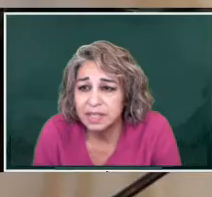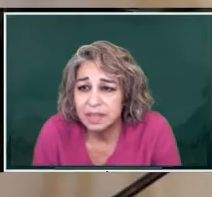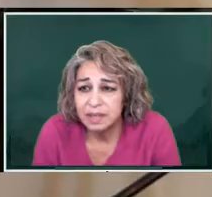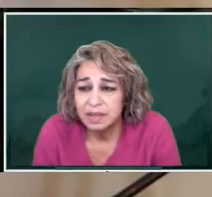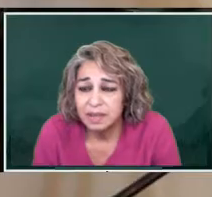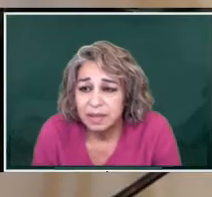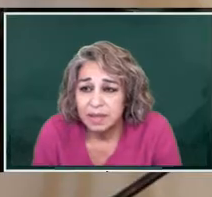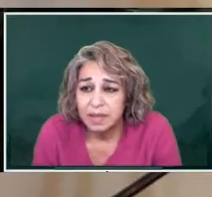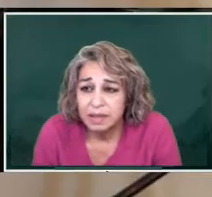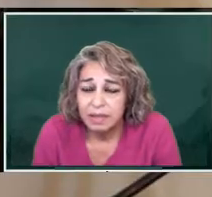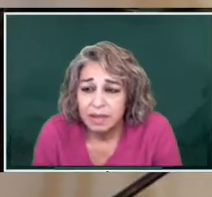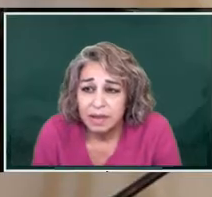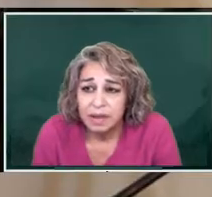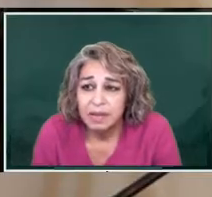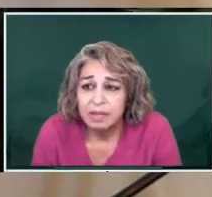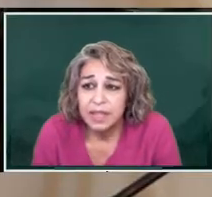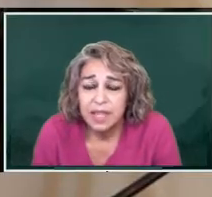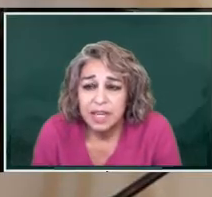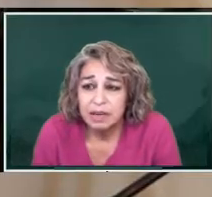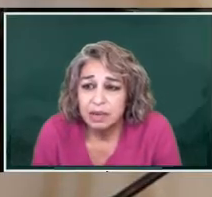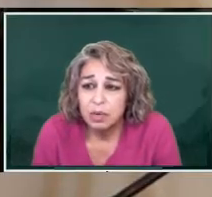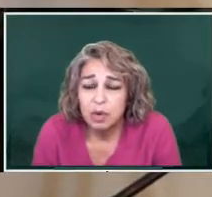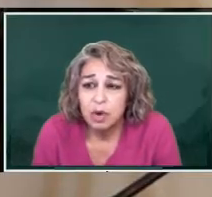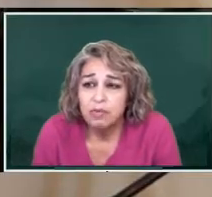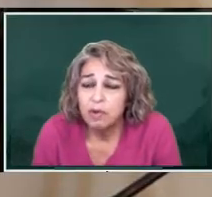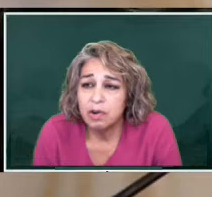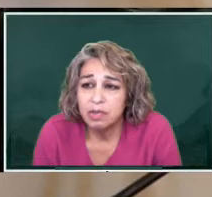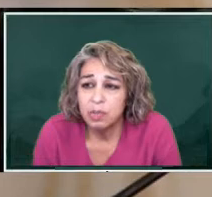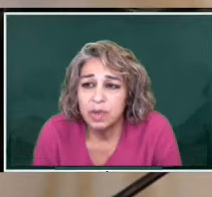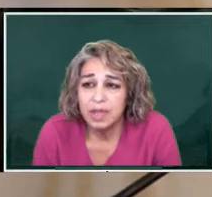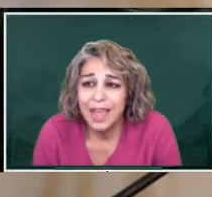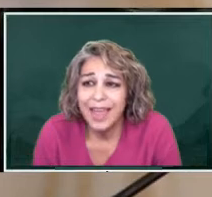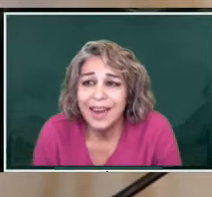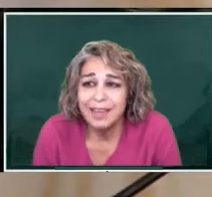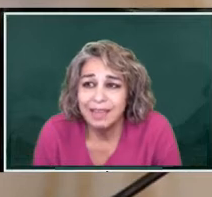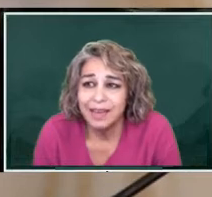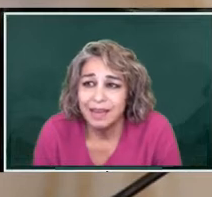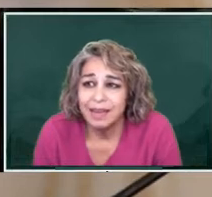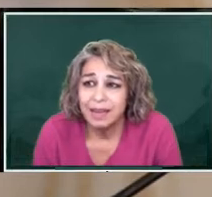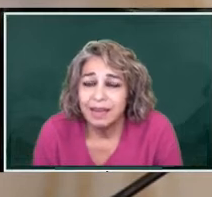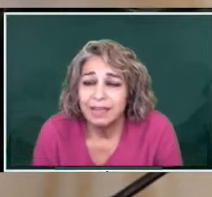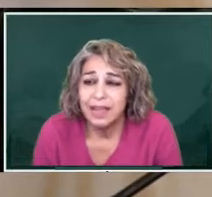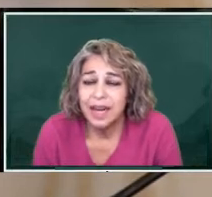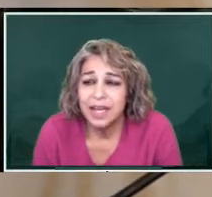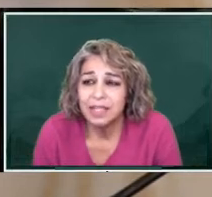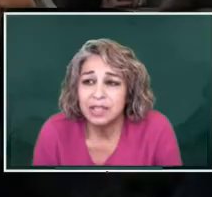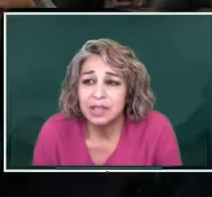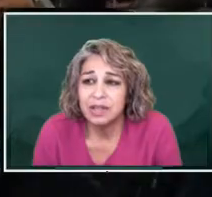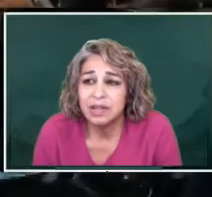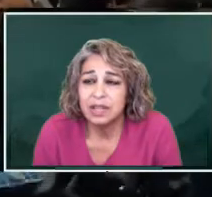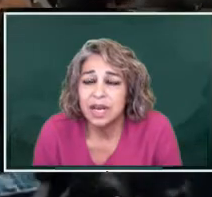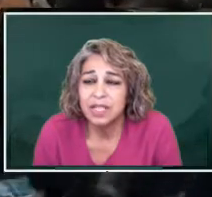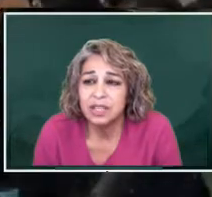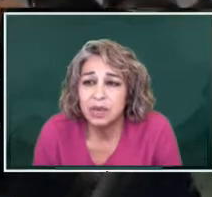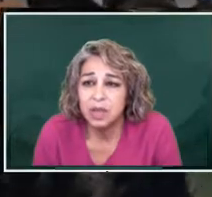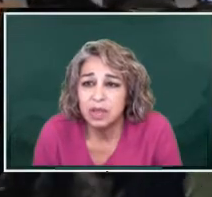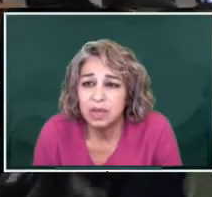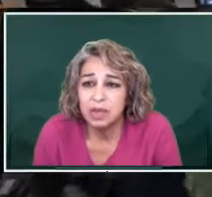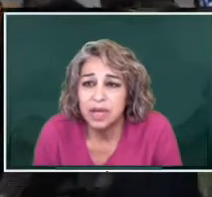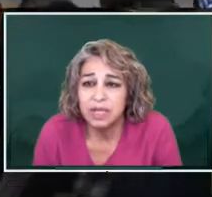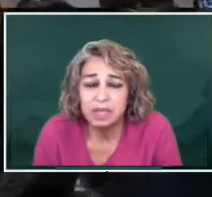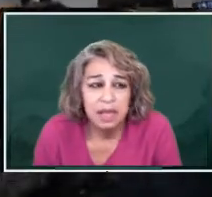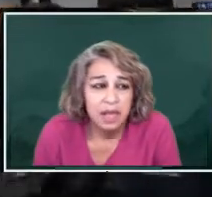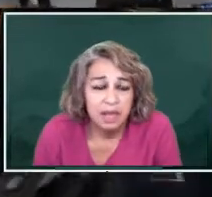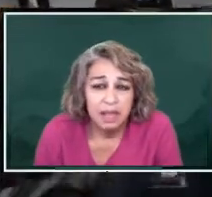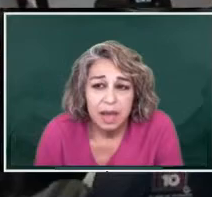have is that they go forth with anything that has to do with